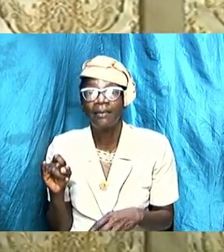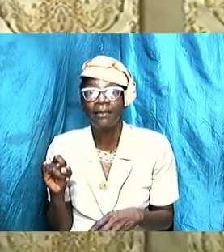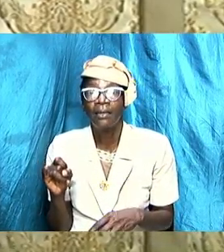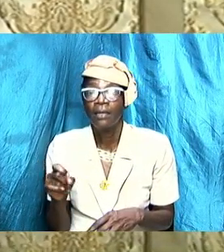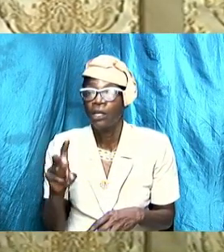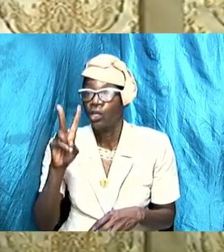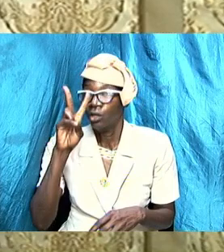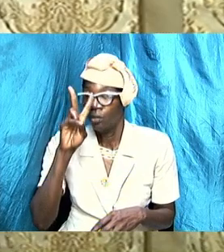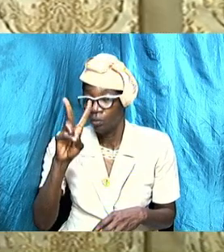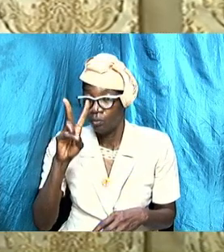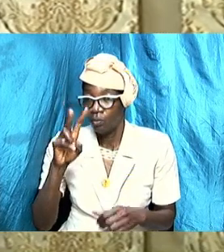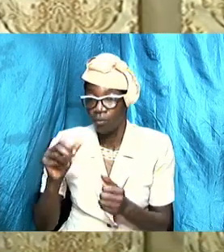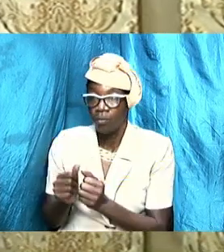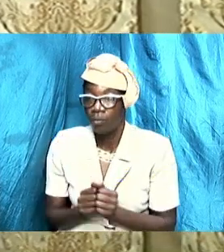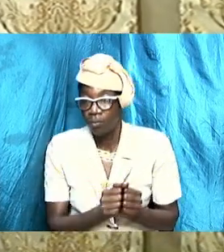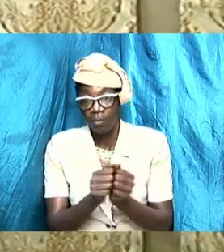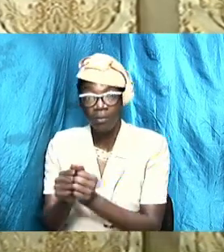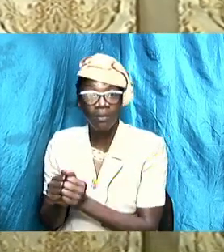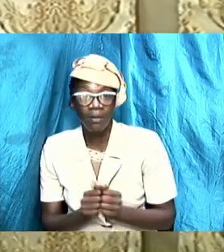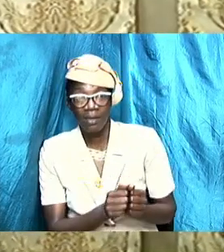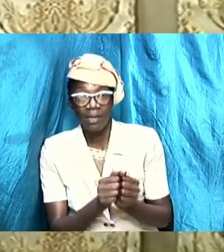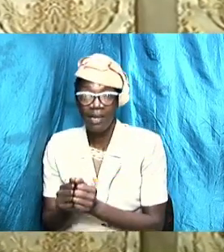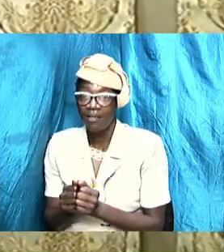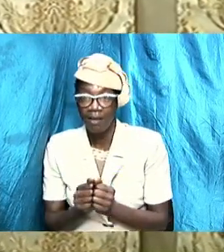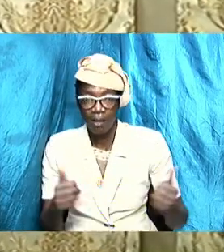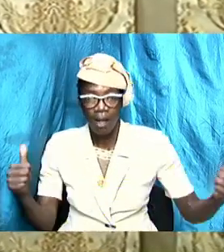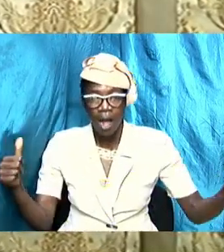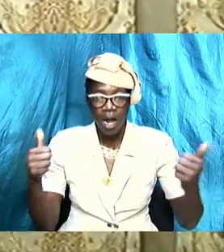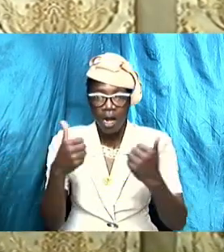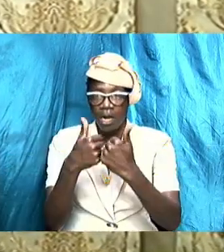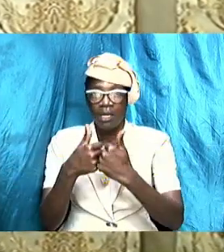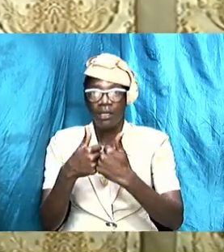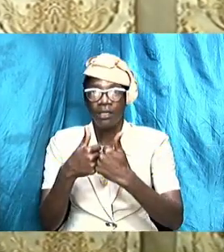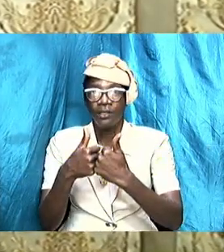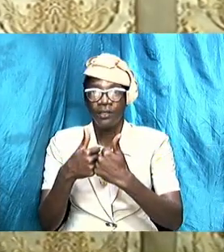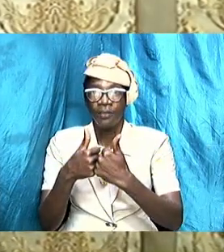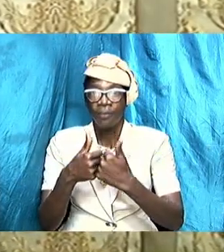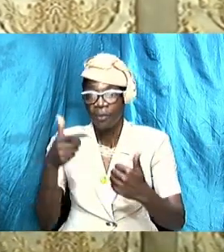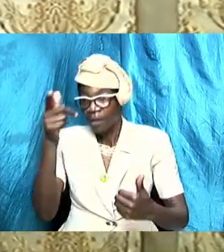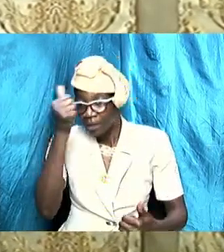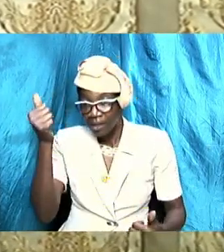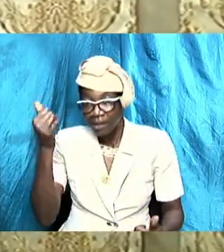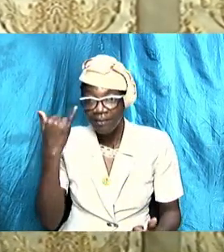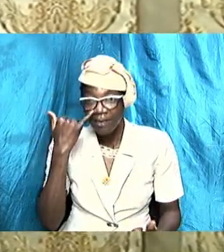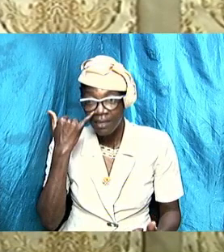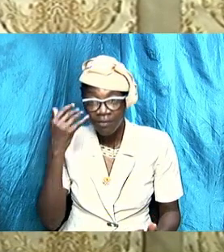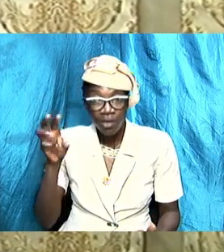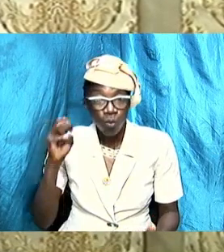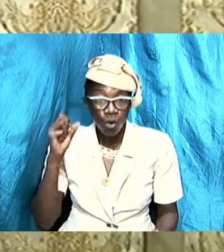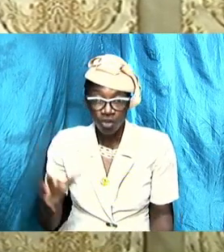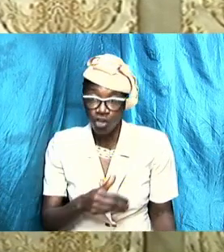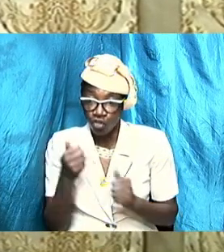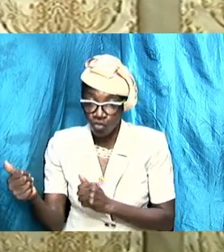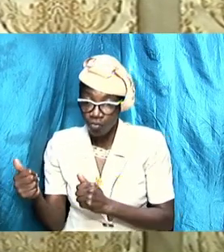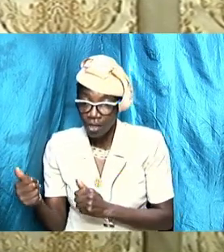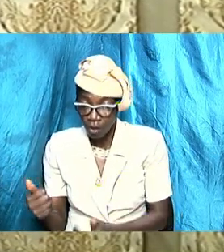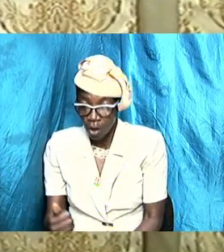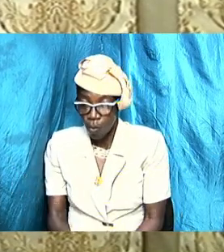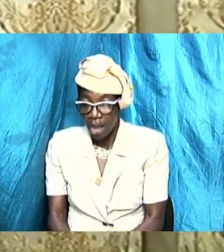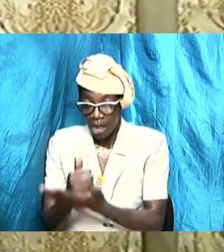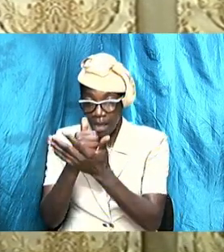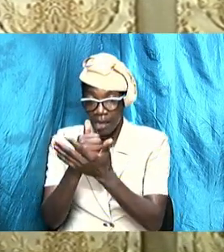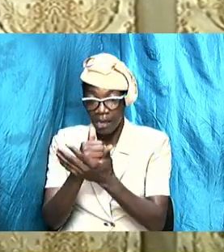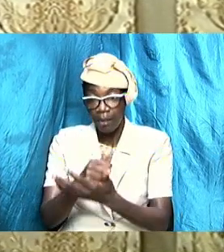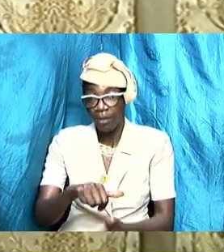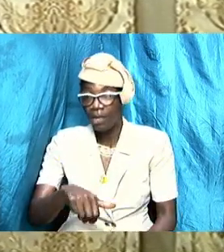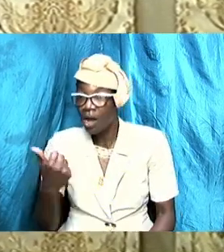weaknesses that clash because if it was the strength we reinforce each other with our